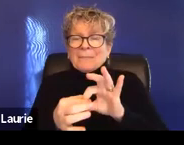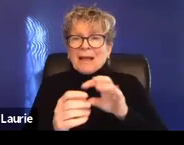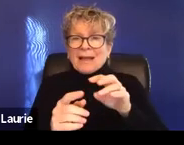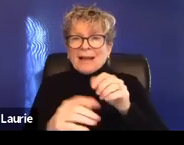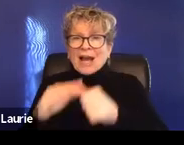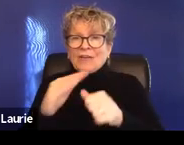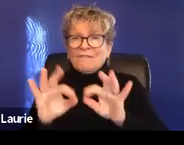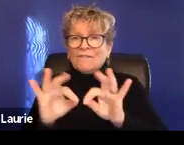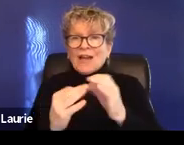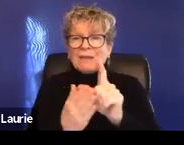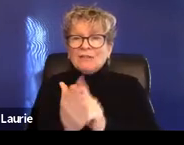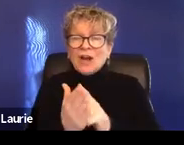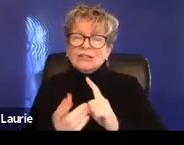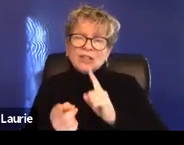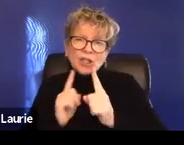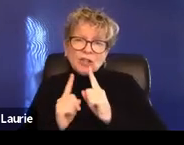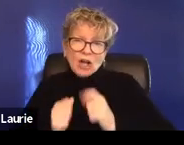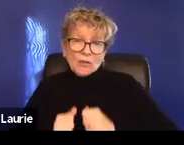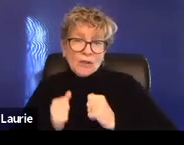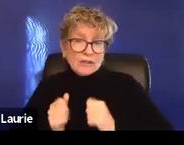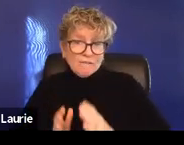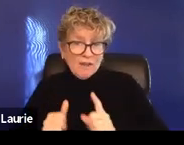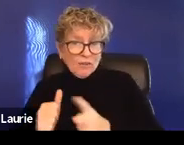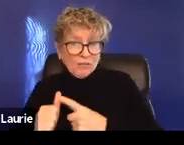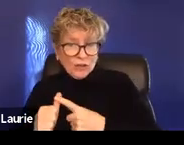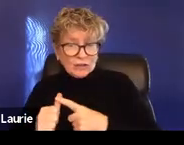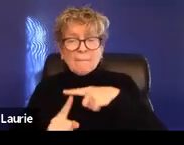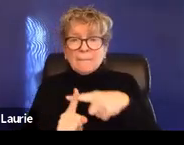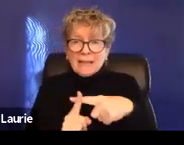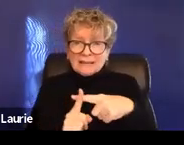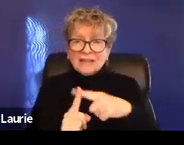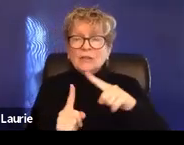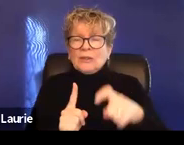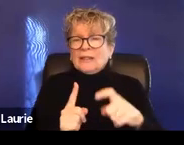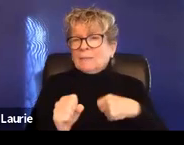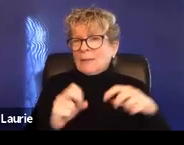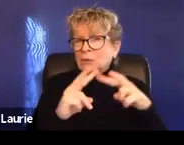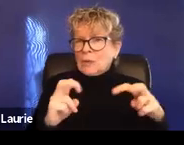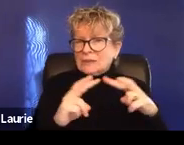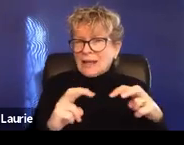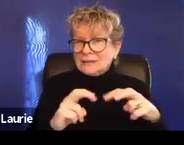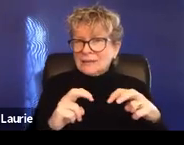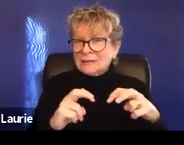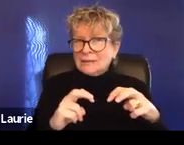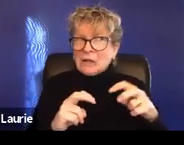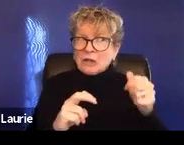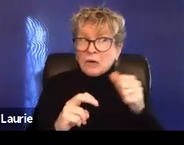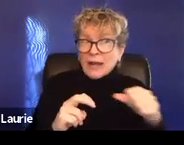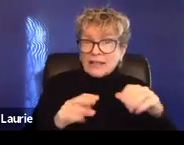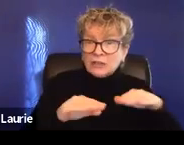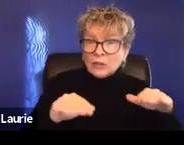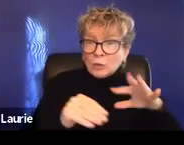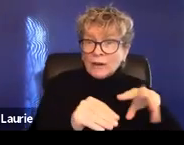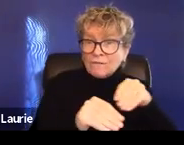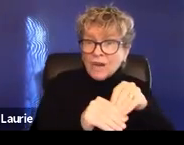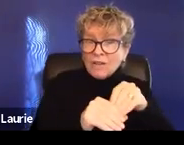the survivor, but also ensuring that you, you have had a chance to assess, you know, are there any children involved and are